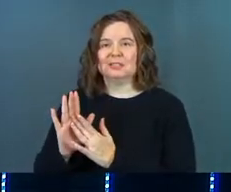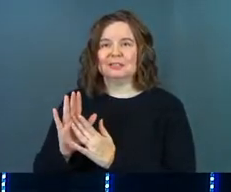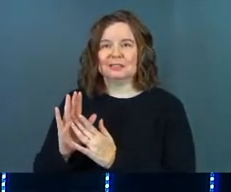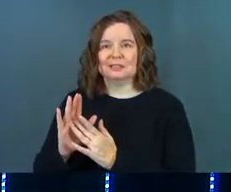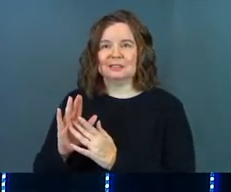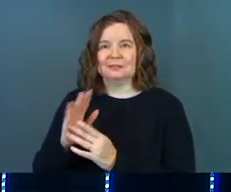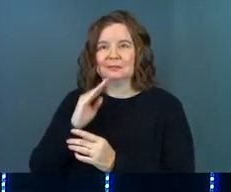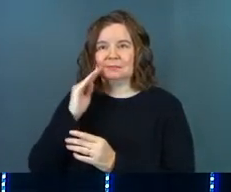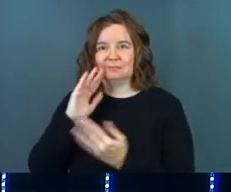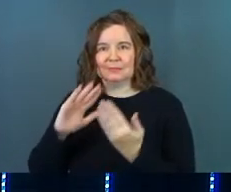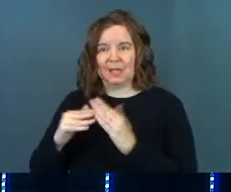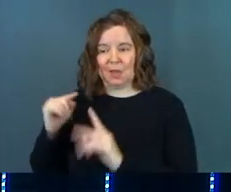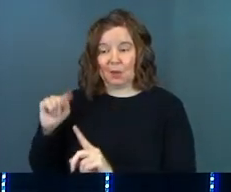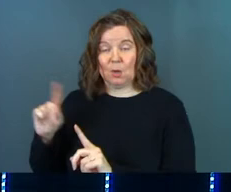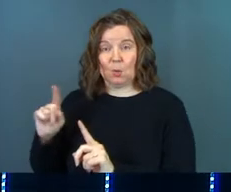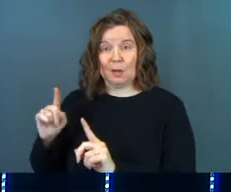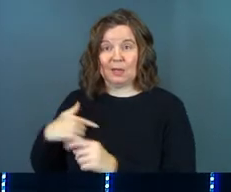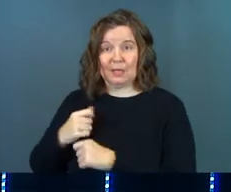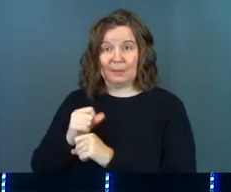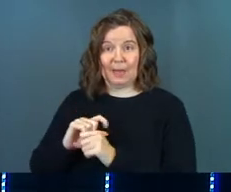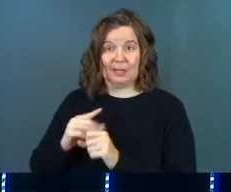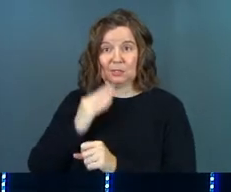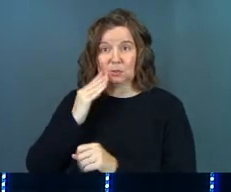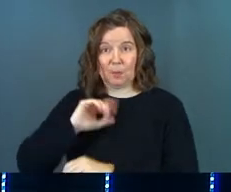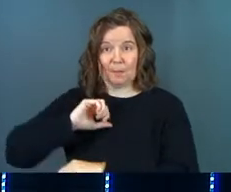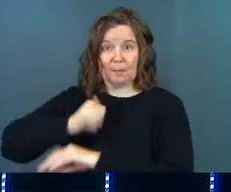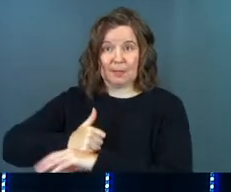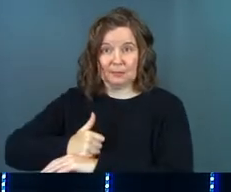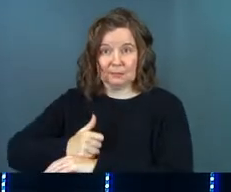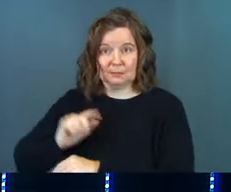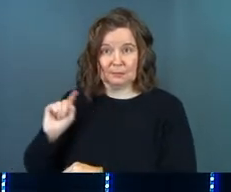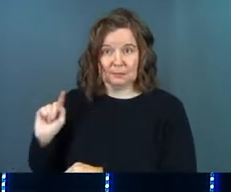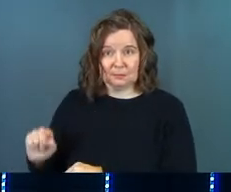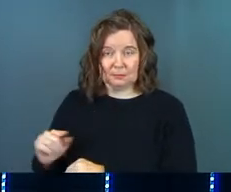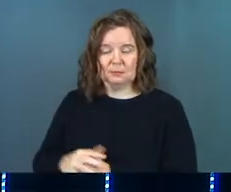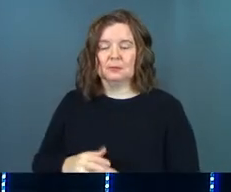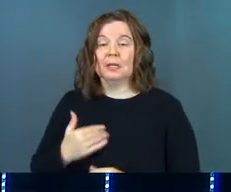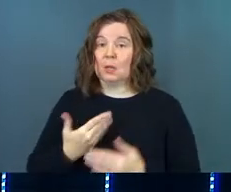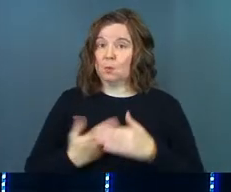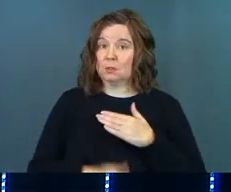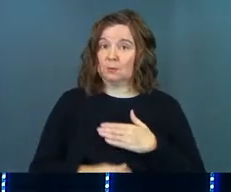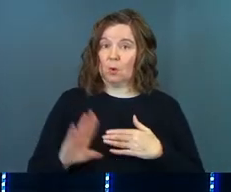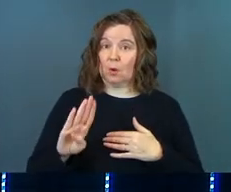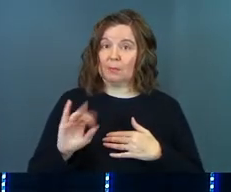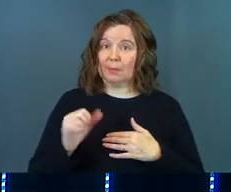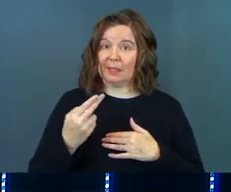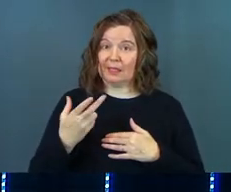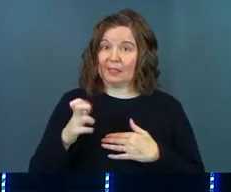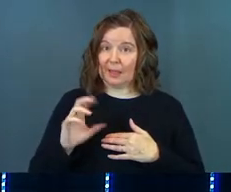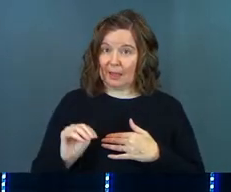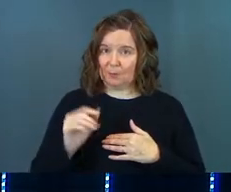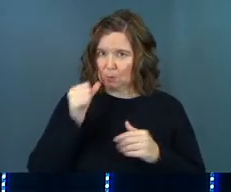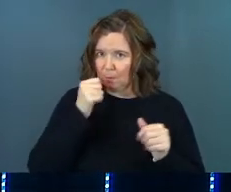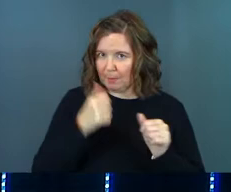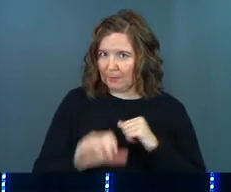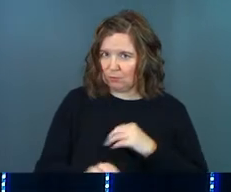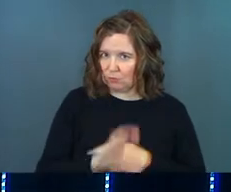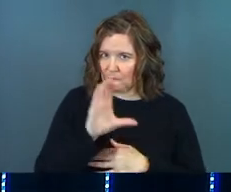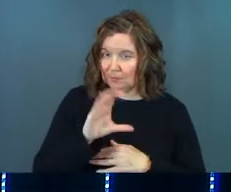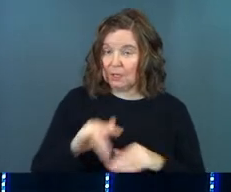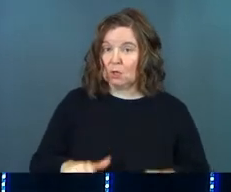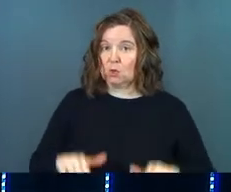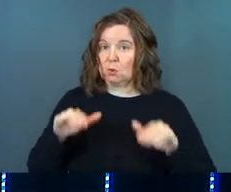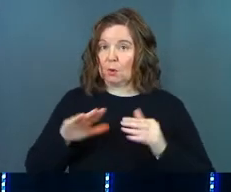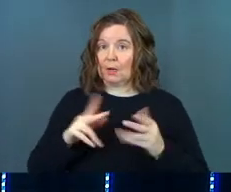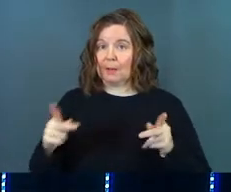town. It's where he made his home base. He was born in Bethlehem. You remember that from Christmas. He